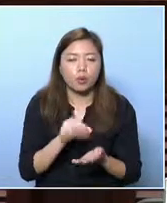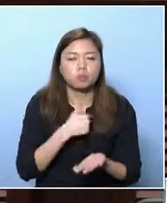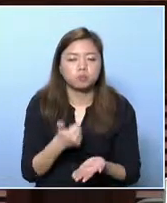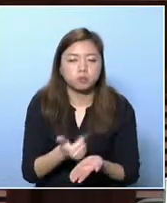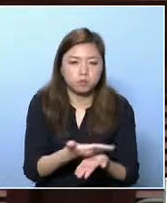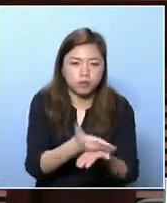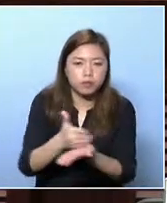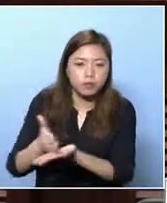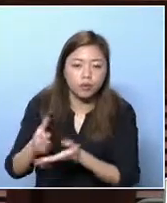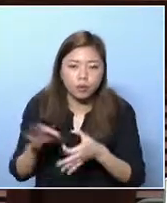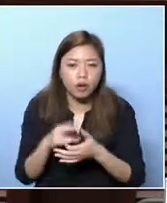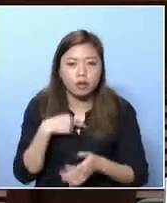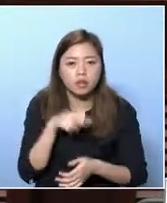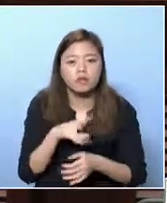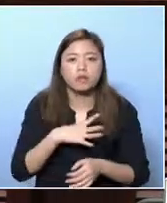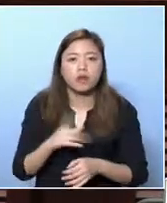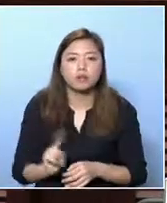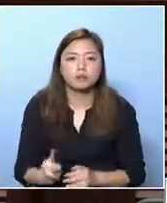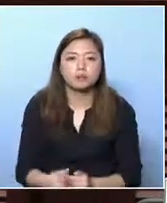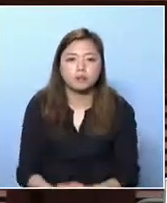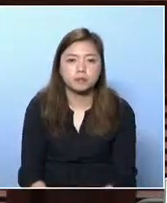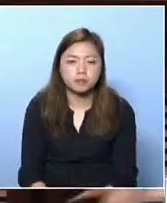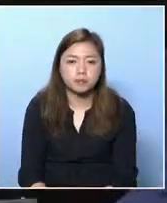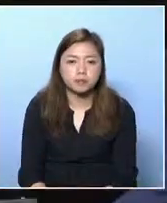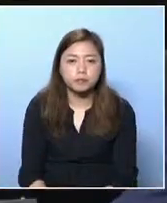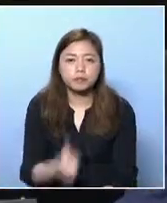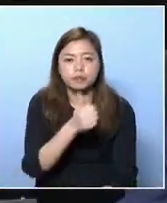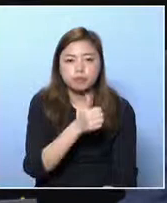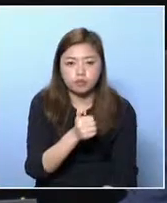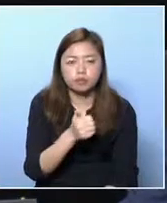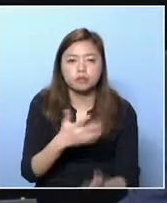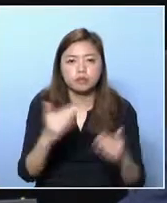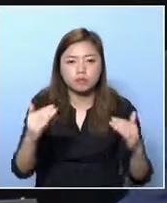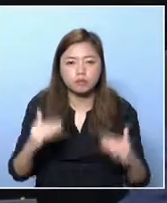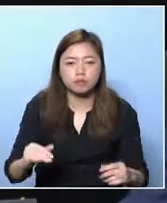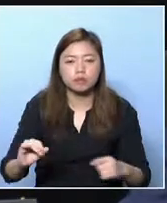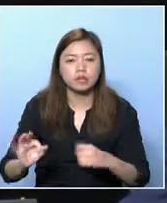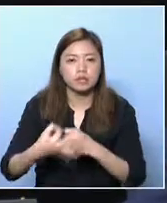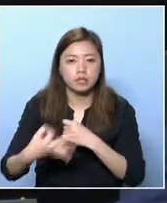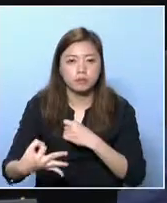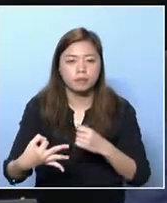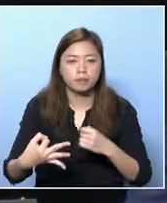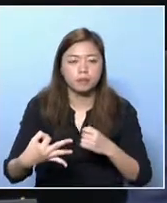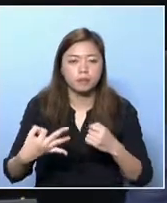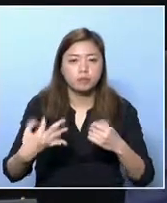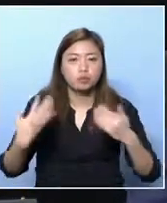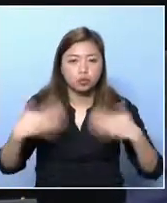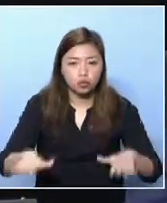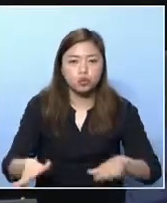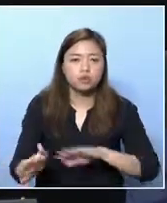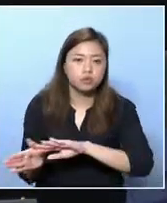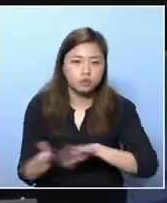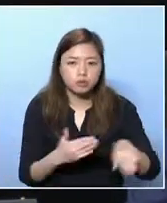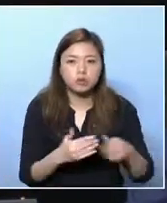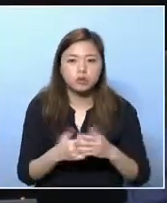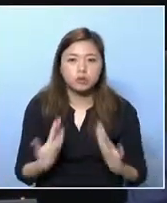when we are ready, we will come back to share with you what we have found. Thank you. So that's the end